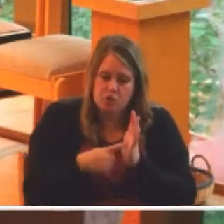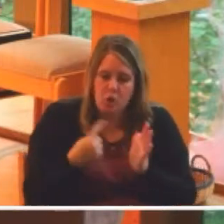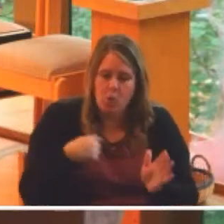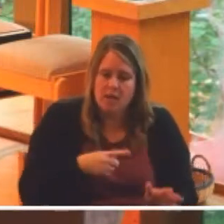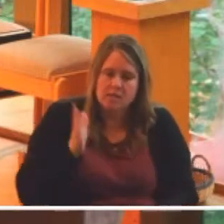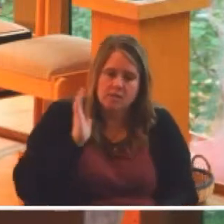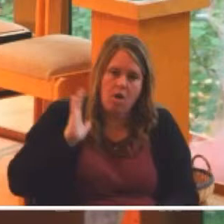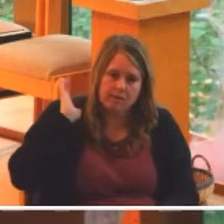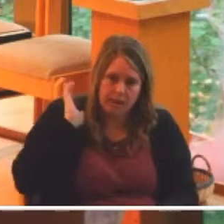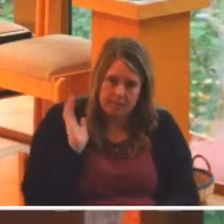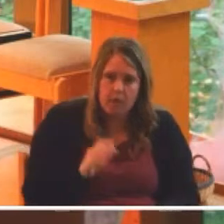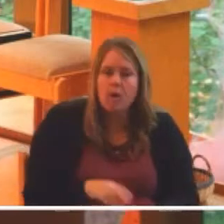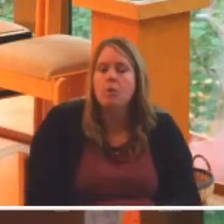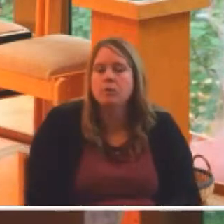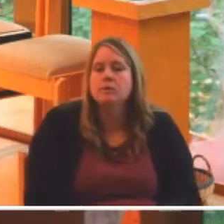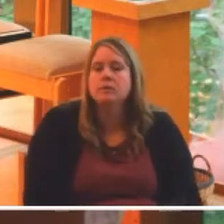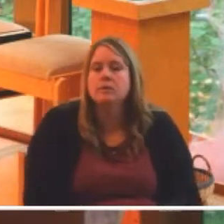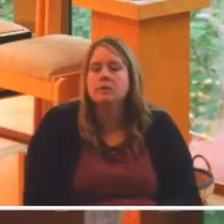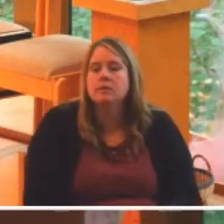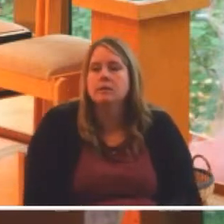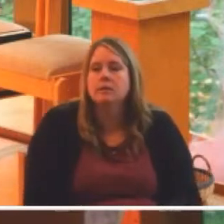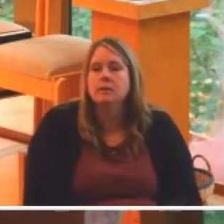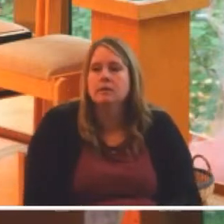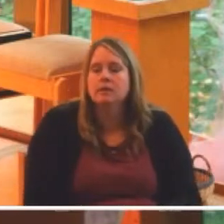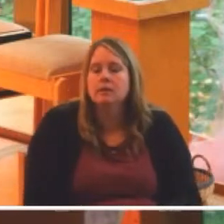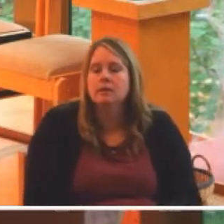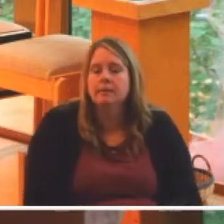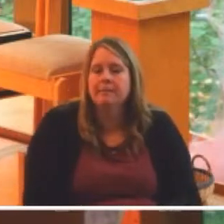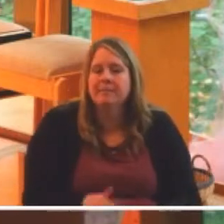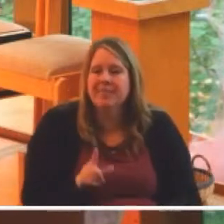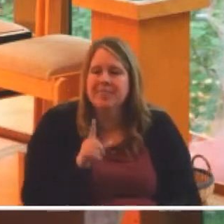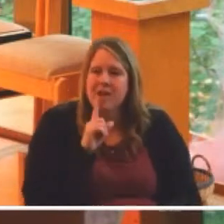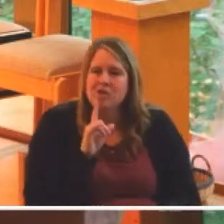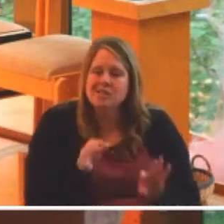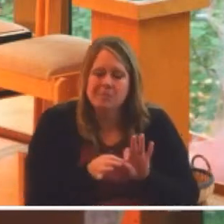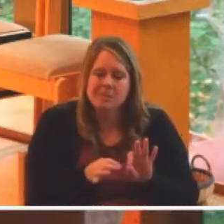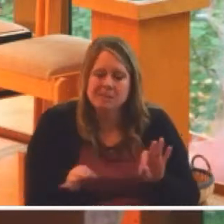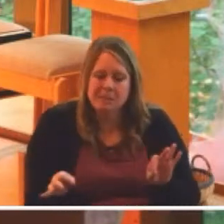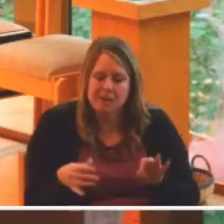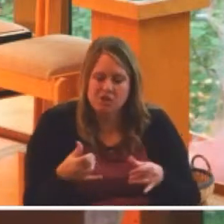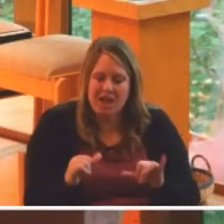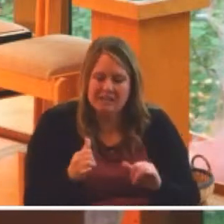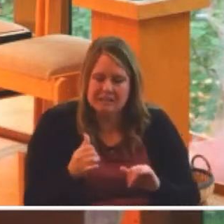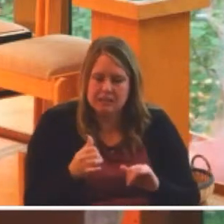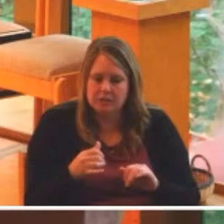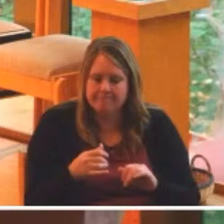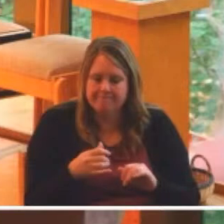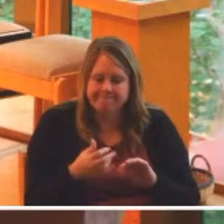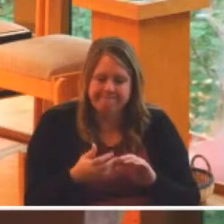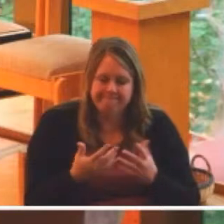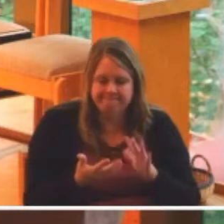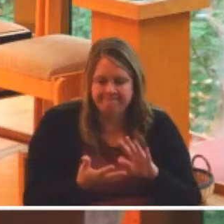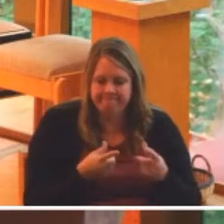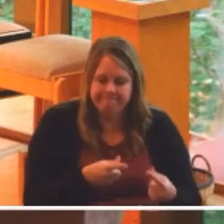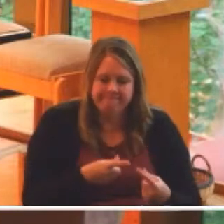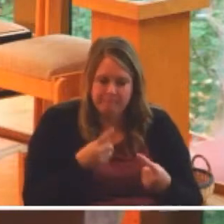I'll be honest with you and there's some slippage here that I still wrestle with because of my research and work in Christian nationalism,